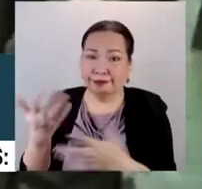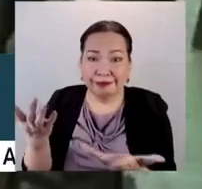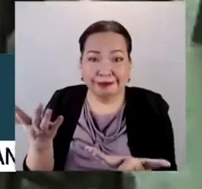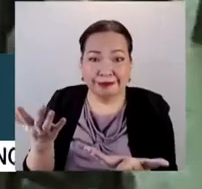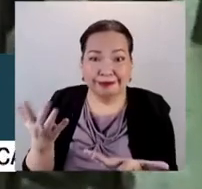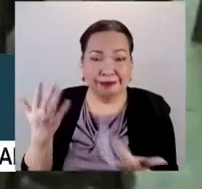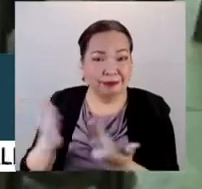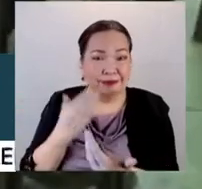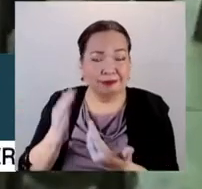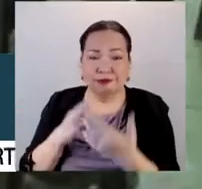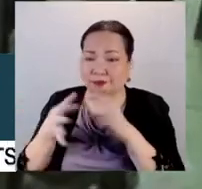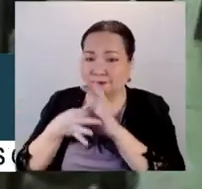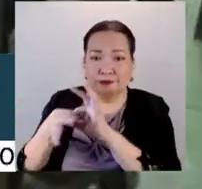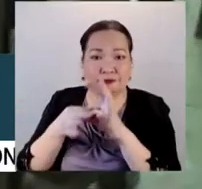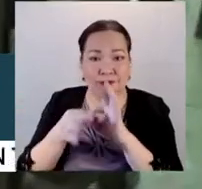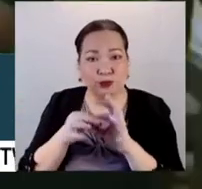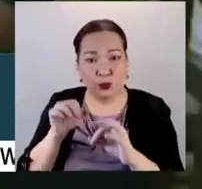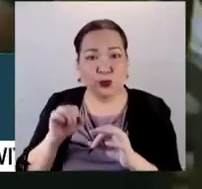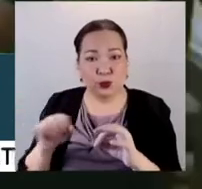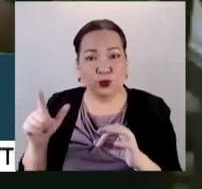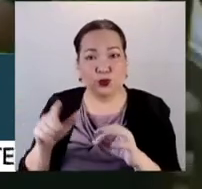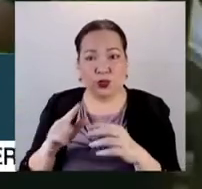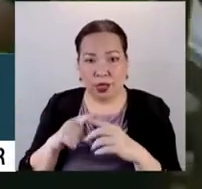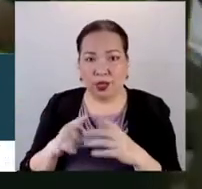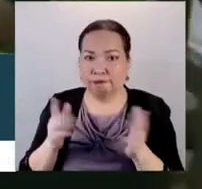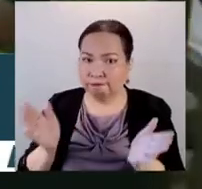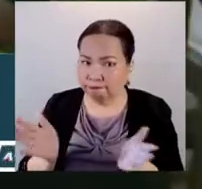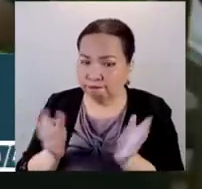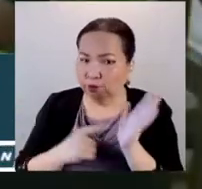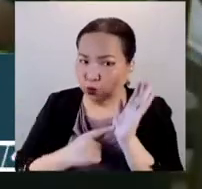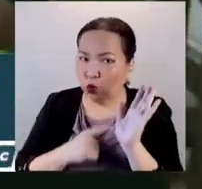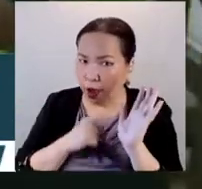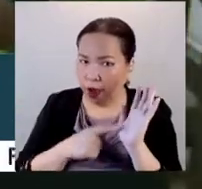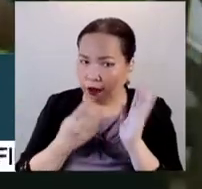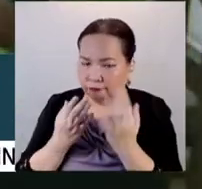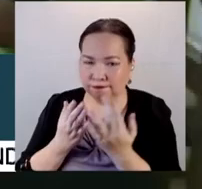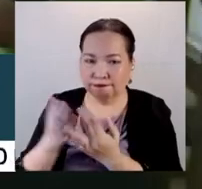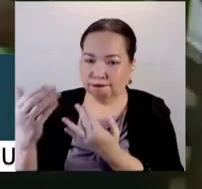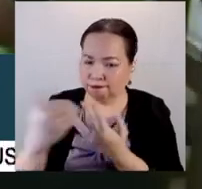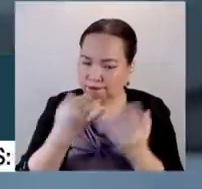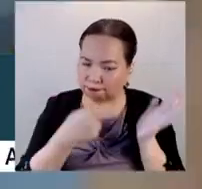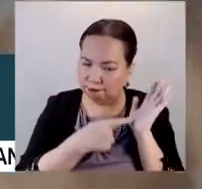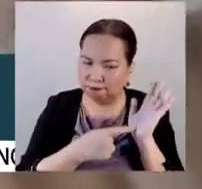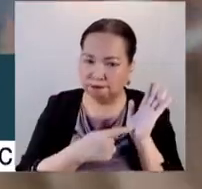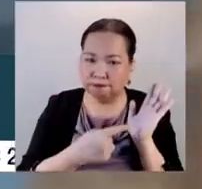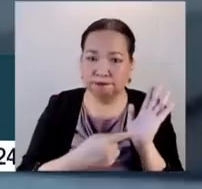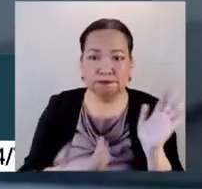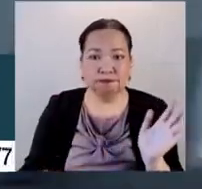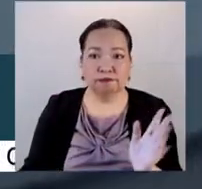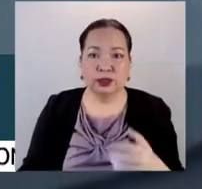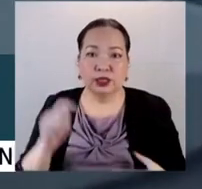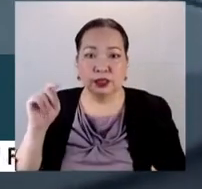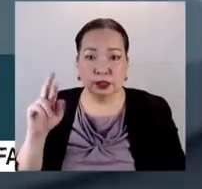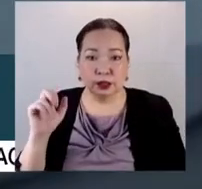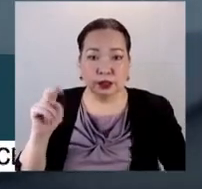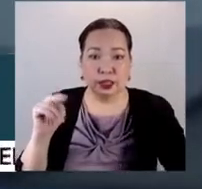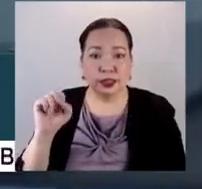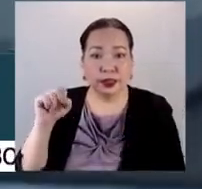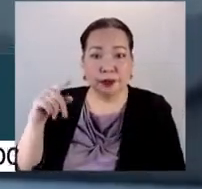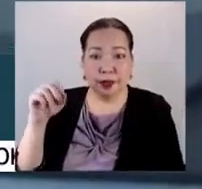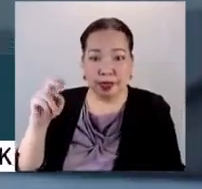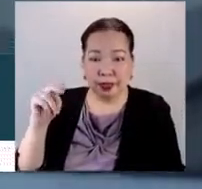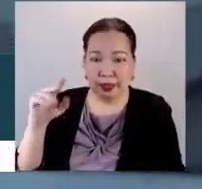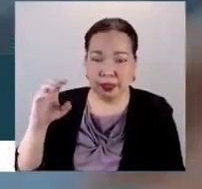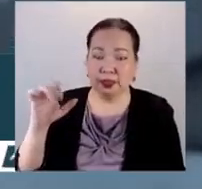magagawa po namin lahat yung, at may ensure namin ng transparency. But I would like to guarantee our people, Ma'am